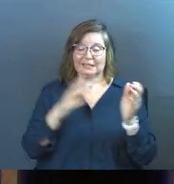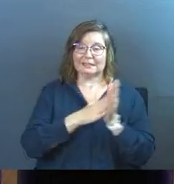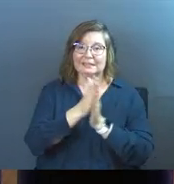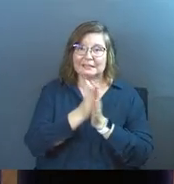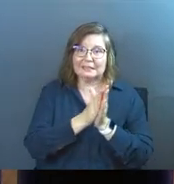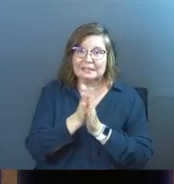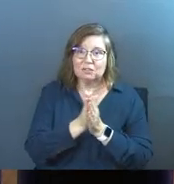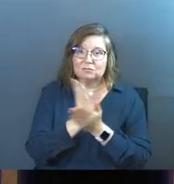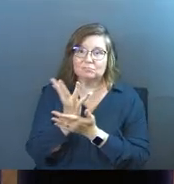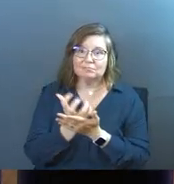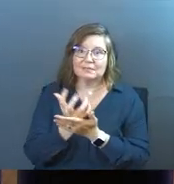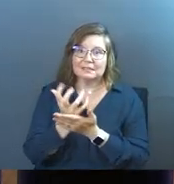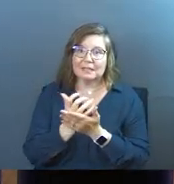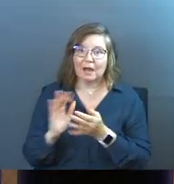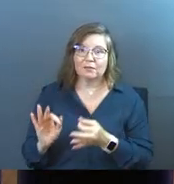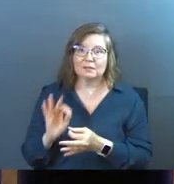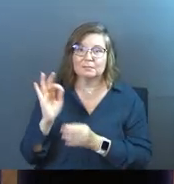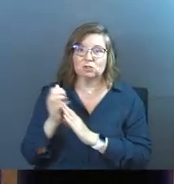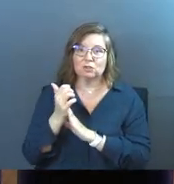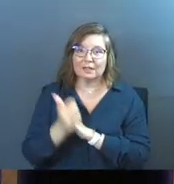eagerly desire the spiritual gifts.